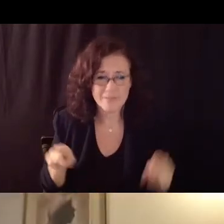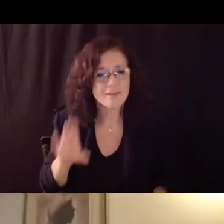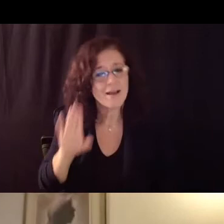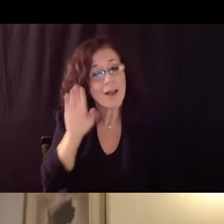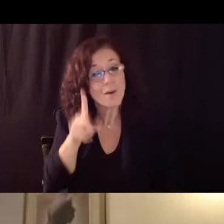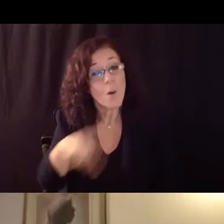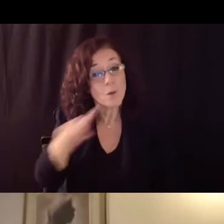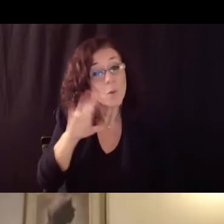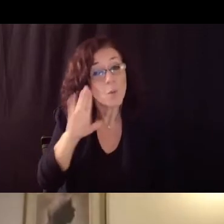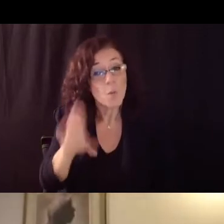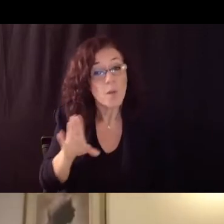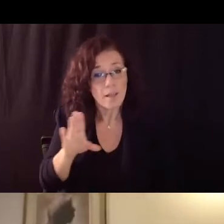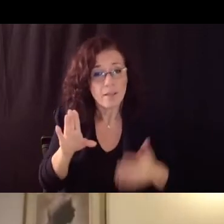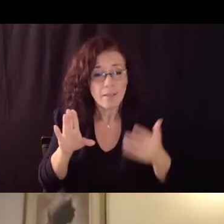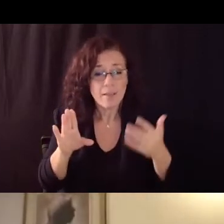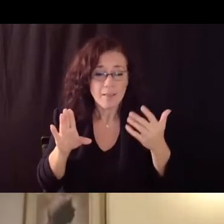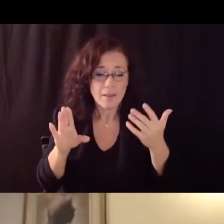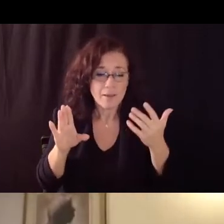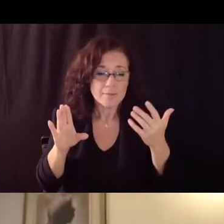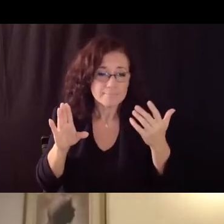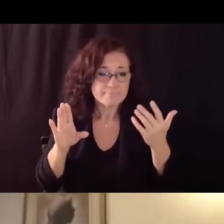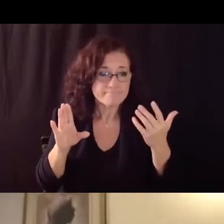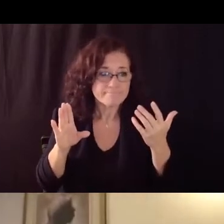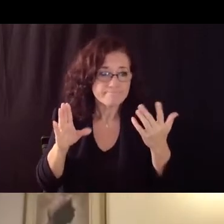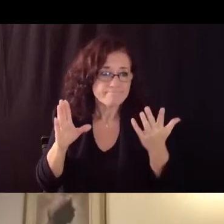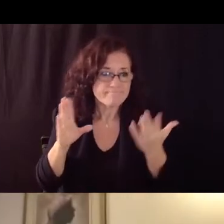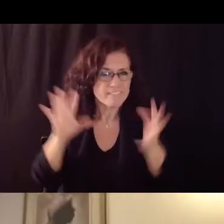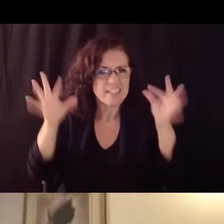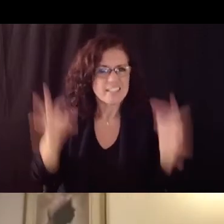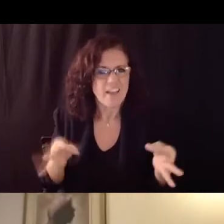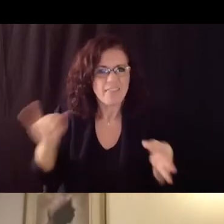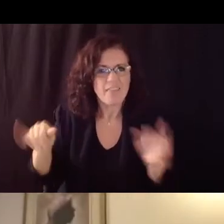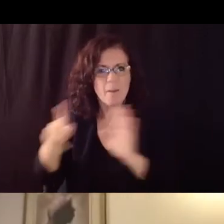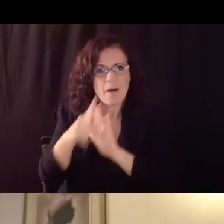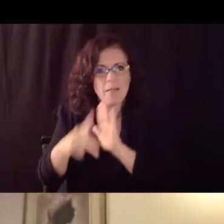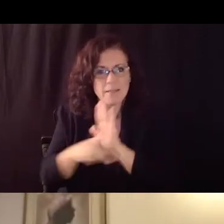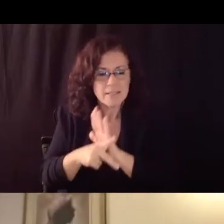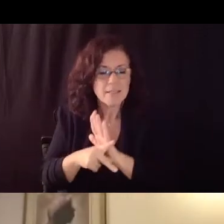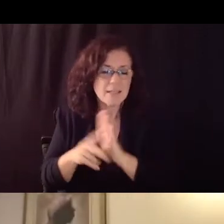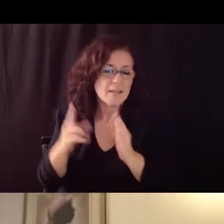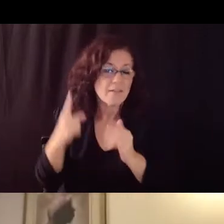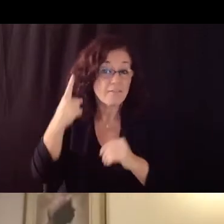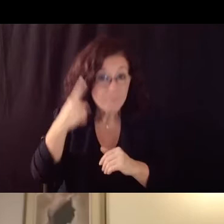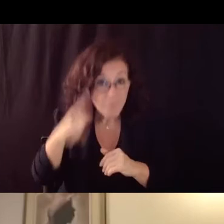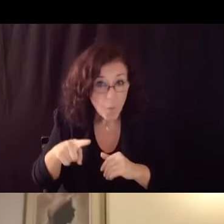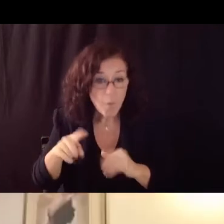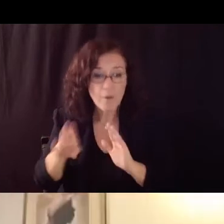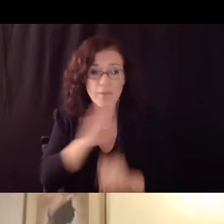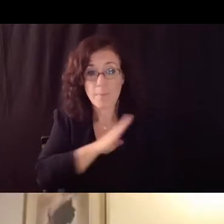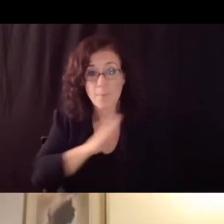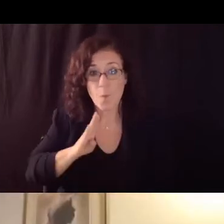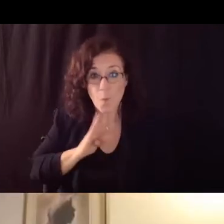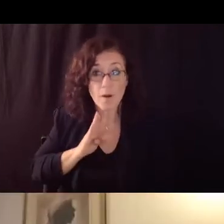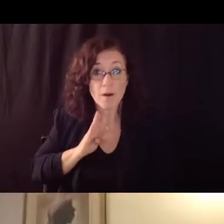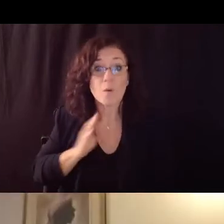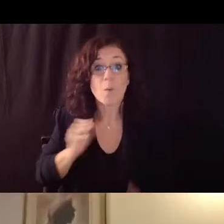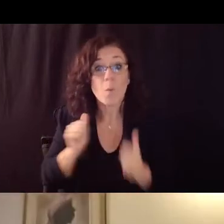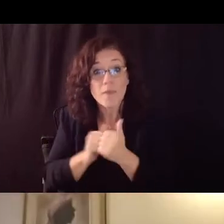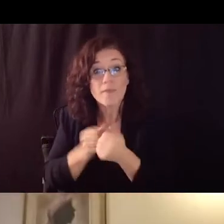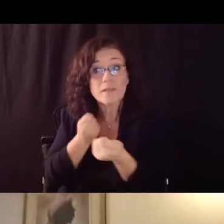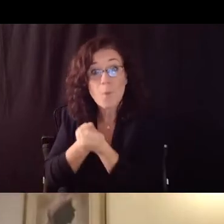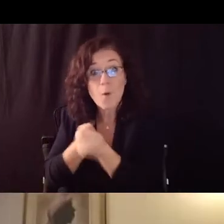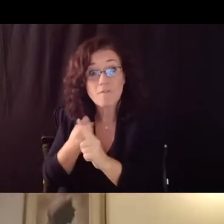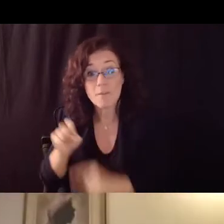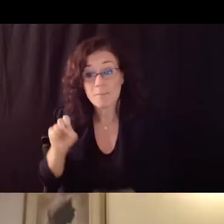sure that you come back with a policy proposal for the board that's really supported by the stakeholders who that'll